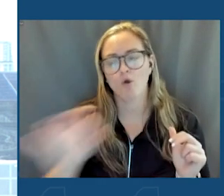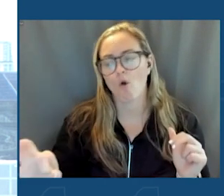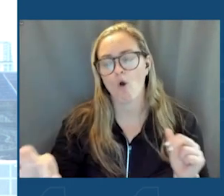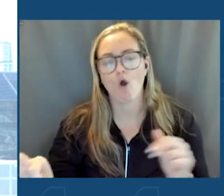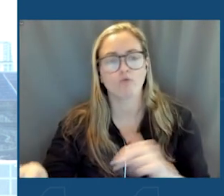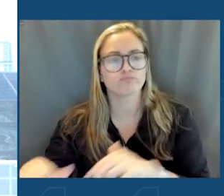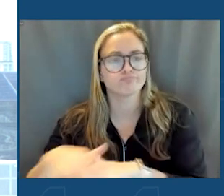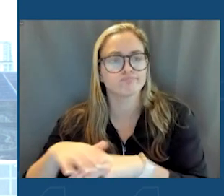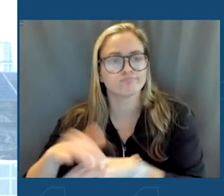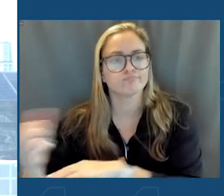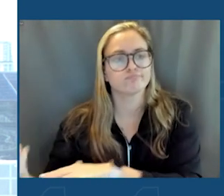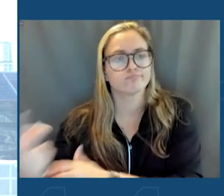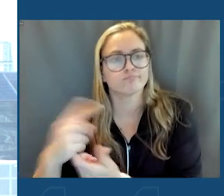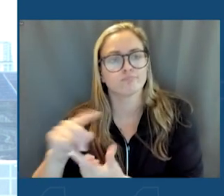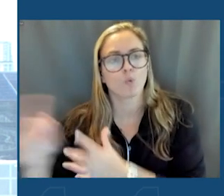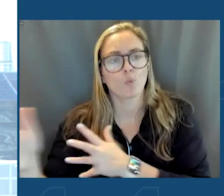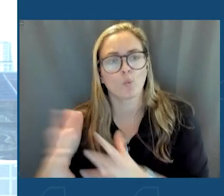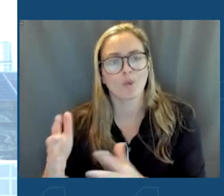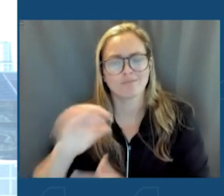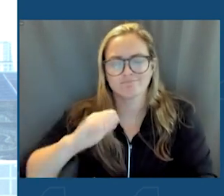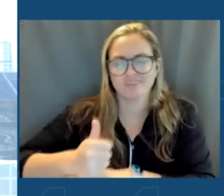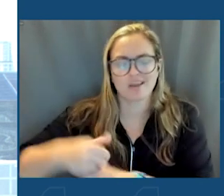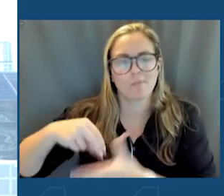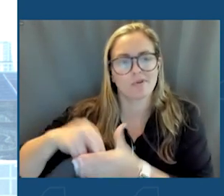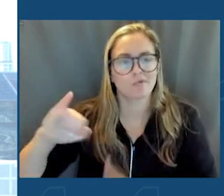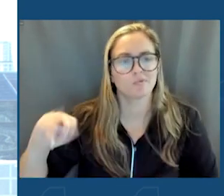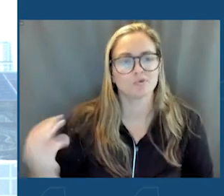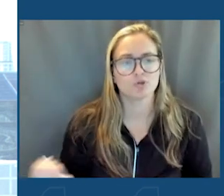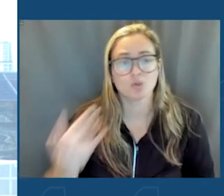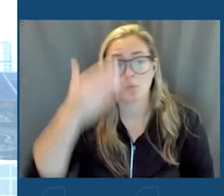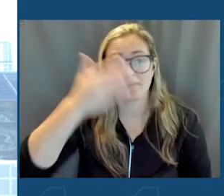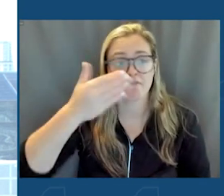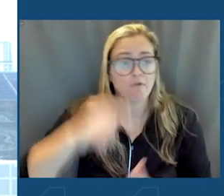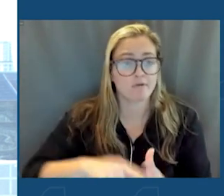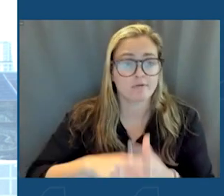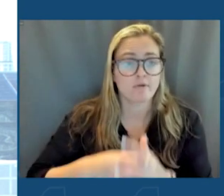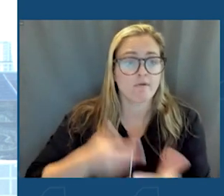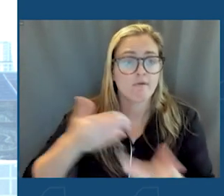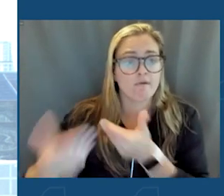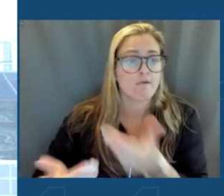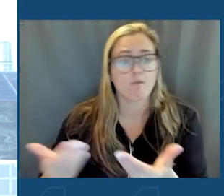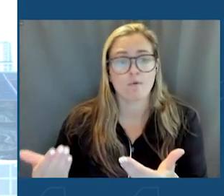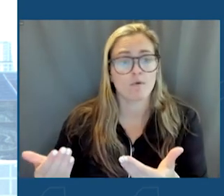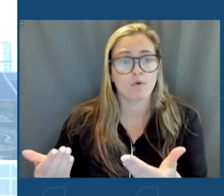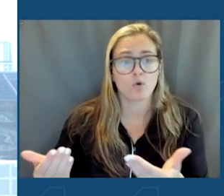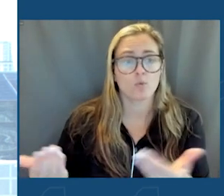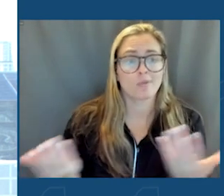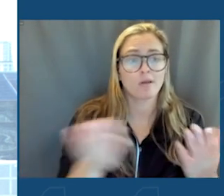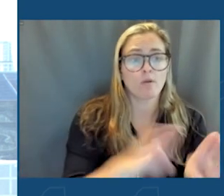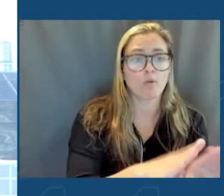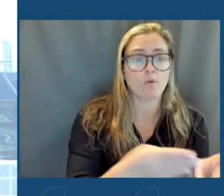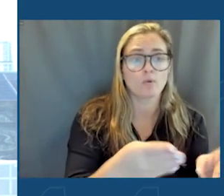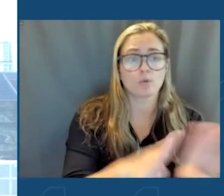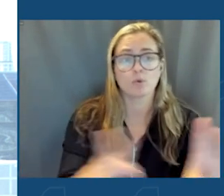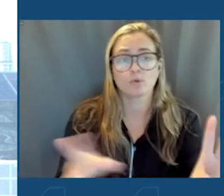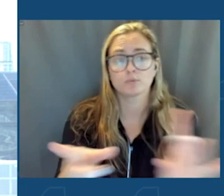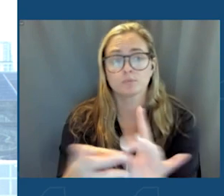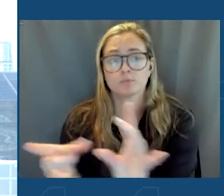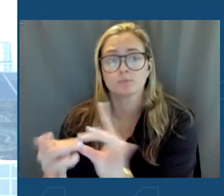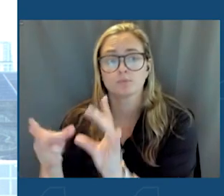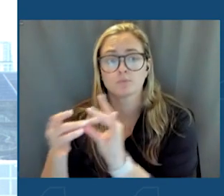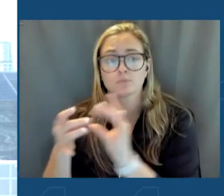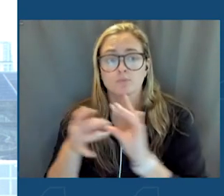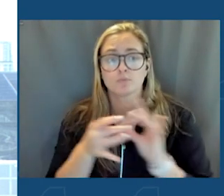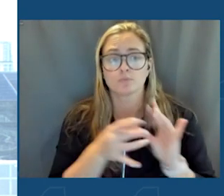base right in New Jersey. We will be at the forefront, and we will be able to close the entire loop from manufacturing to installation